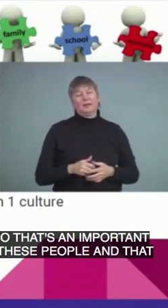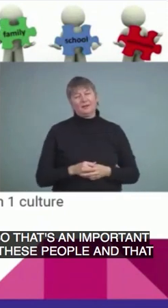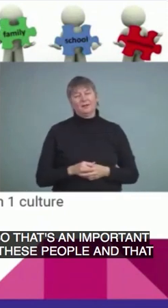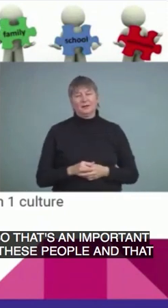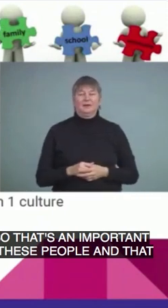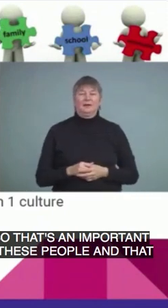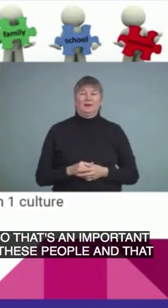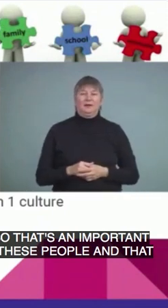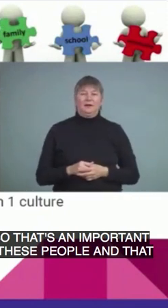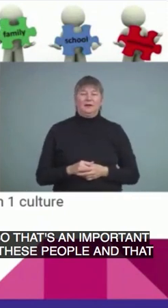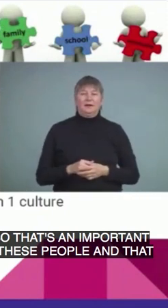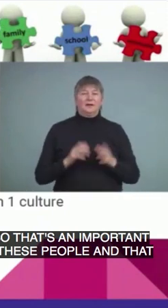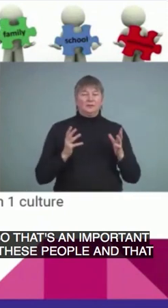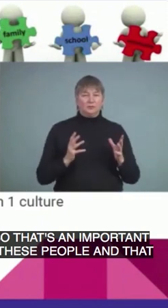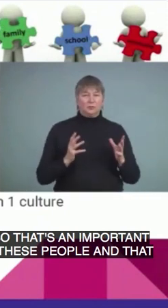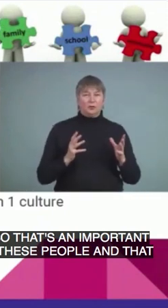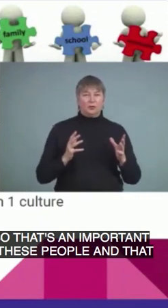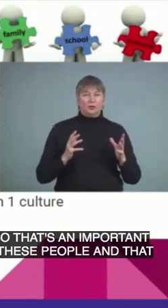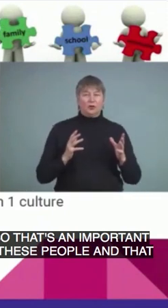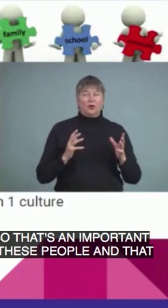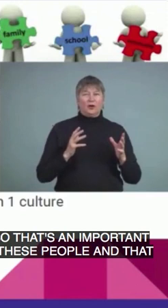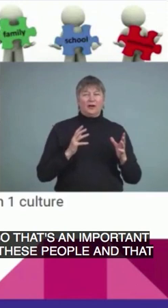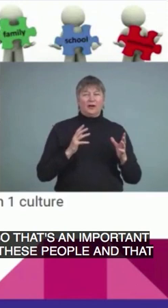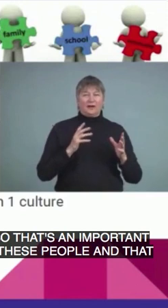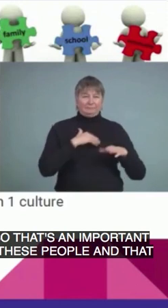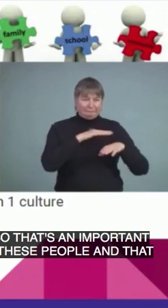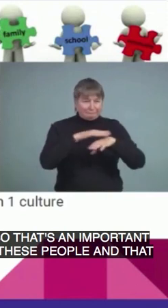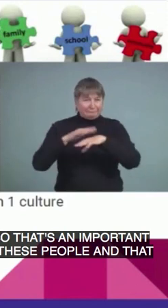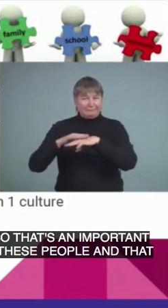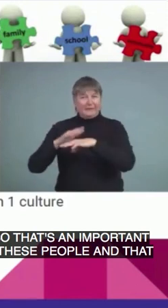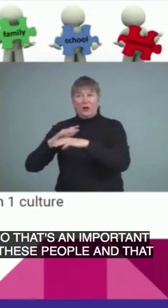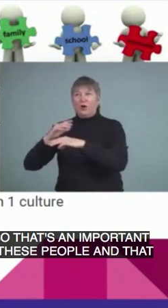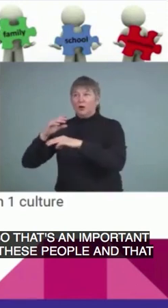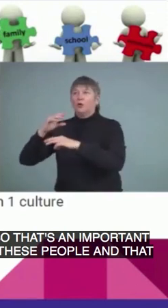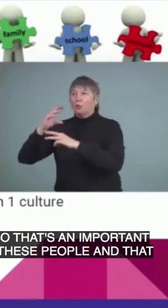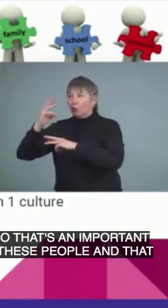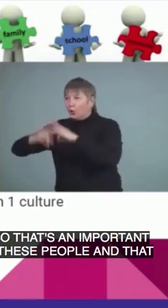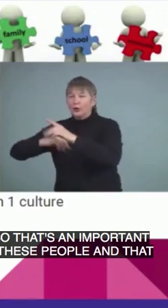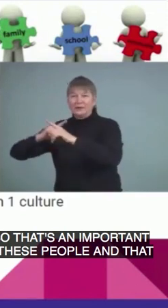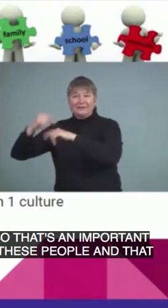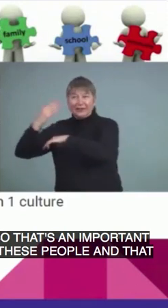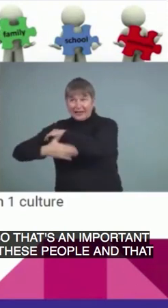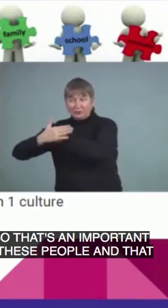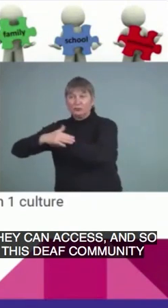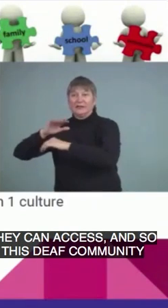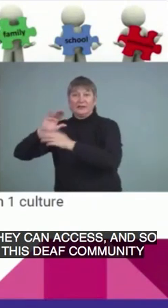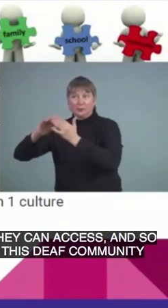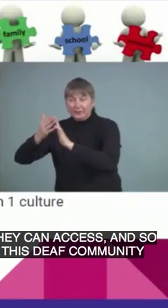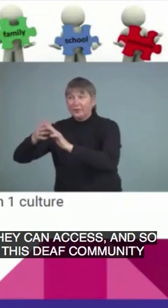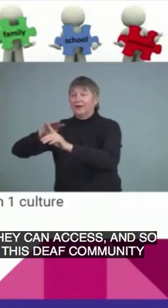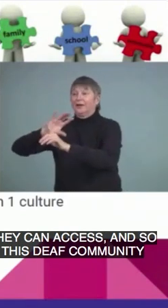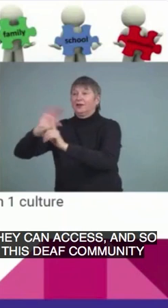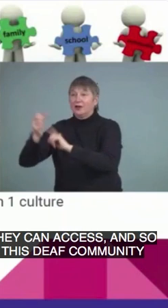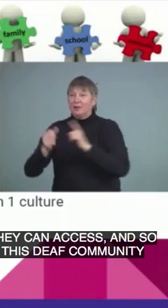communities that are around the world, this deaf community does not have cultural or, sorry, a geographic